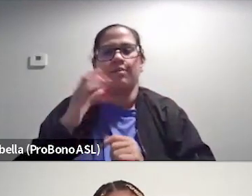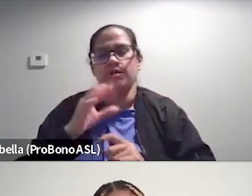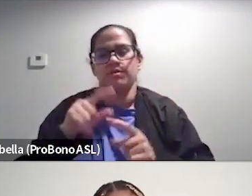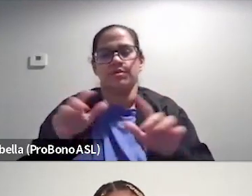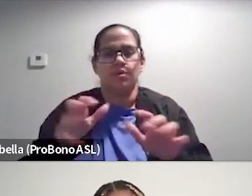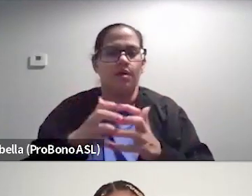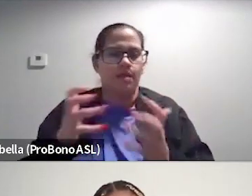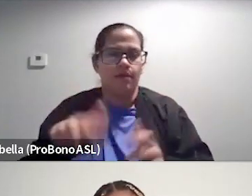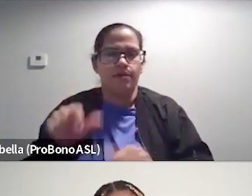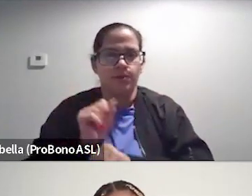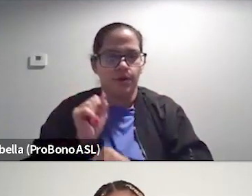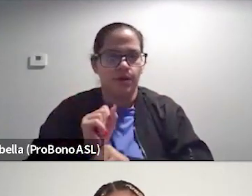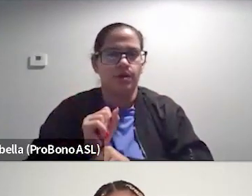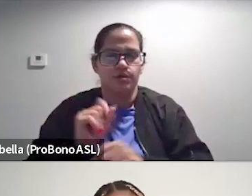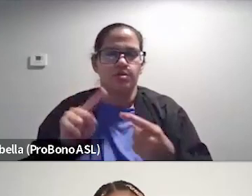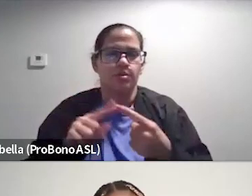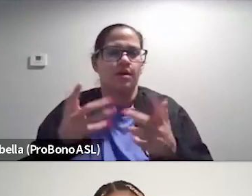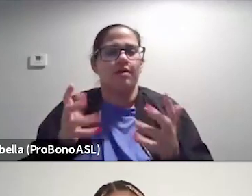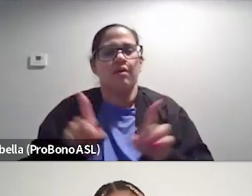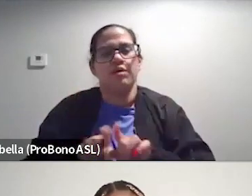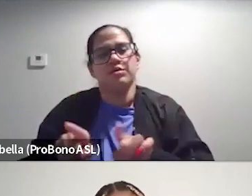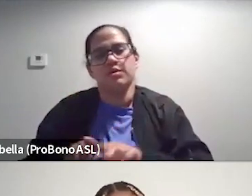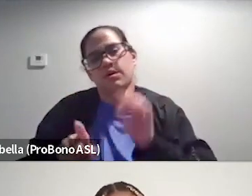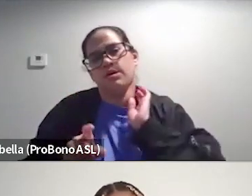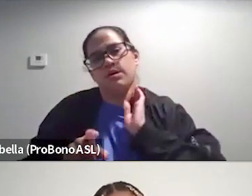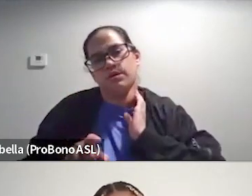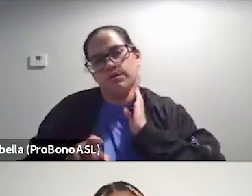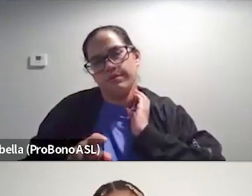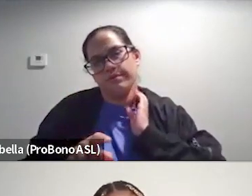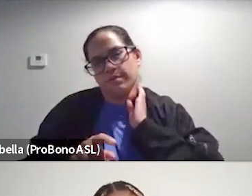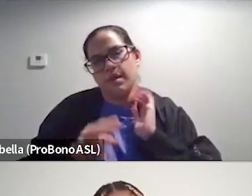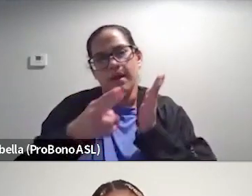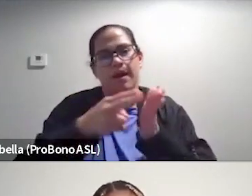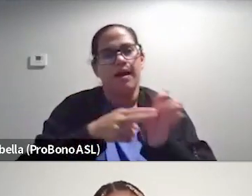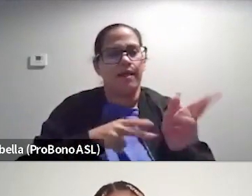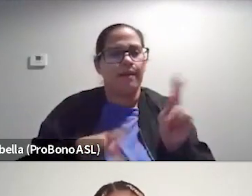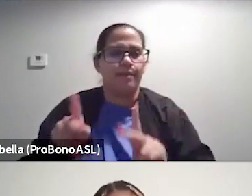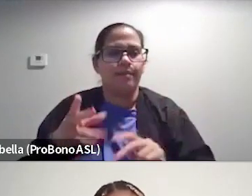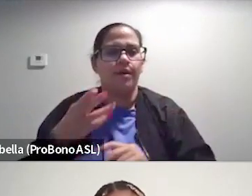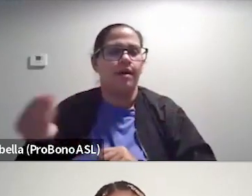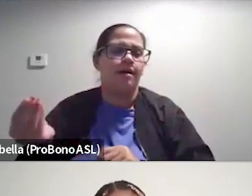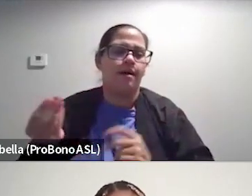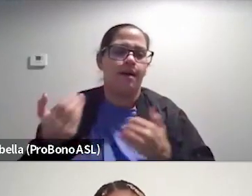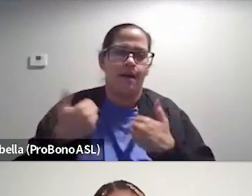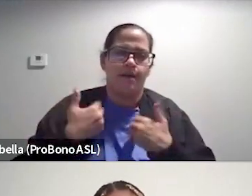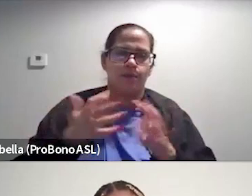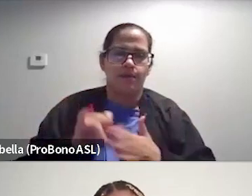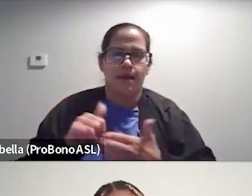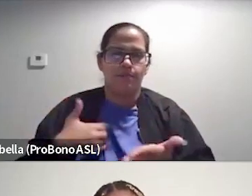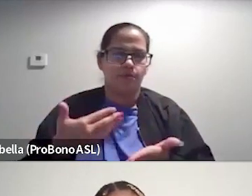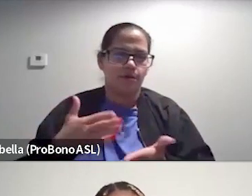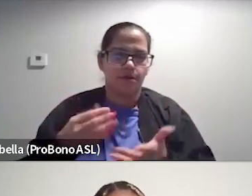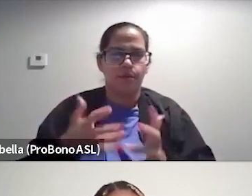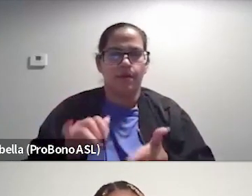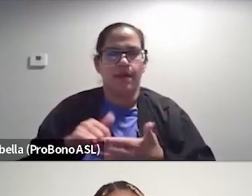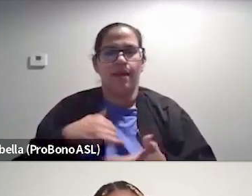a lot of this work to kind of also highlight folks and, and have the way that I'm cooking and the